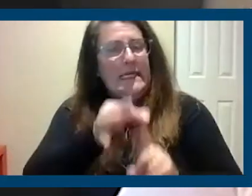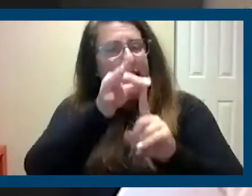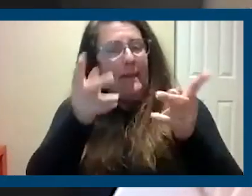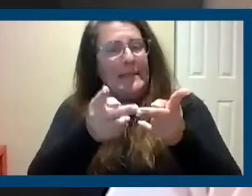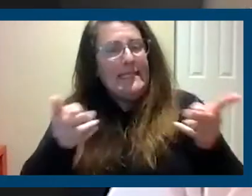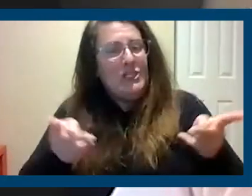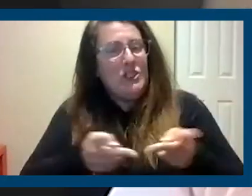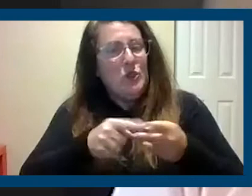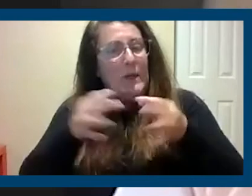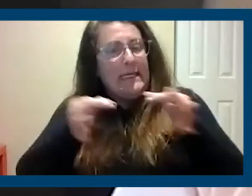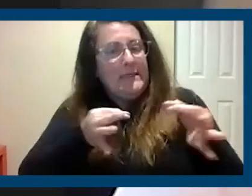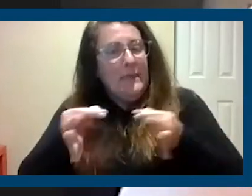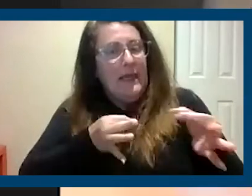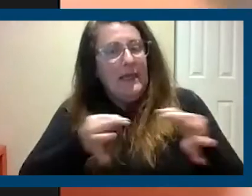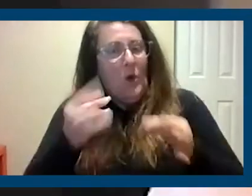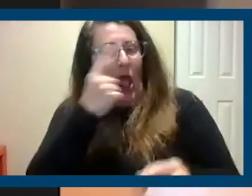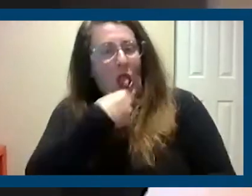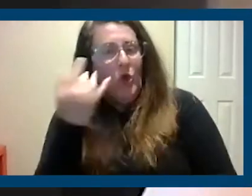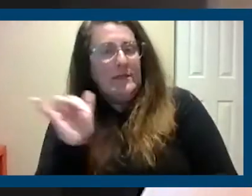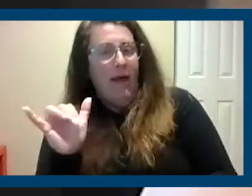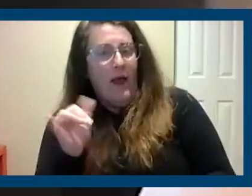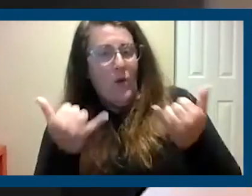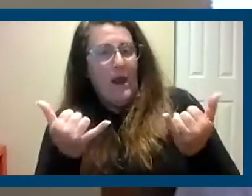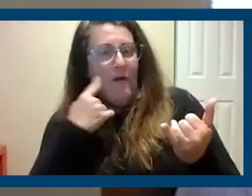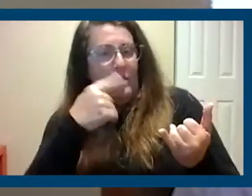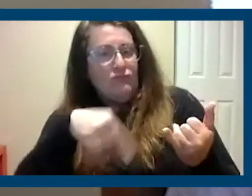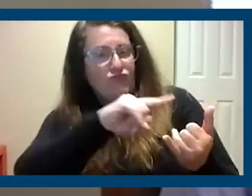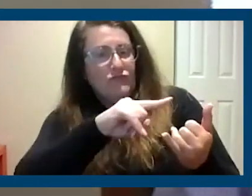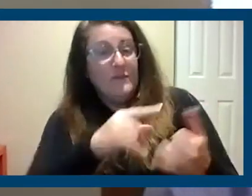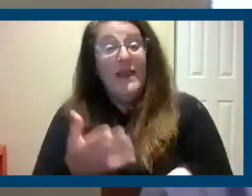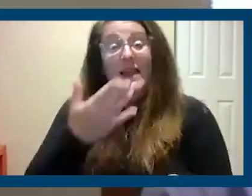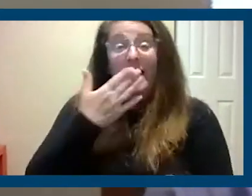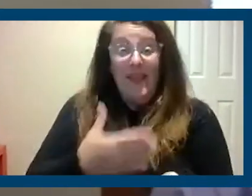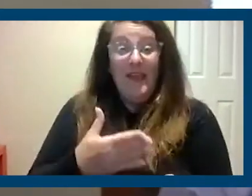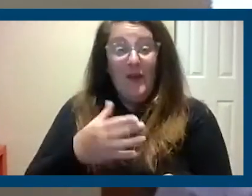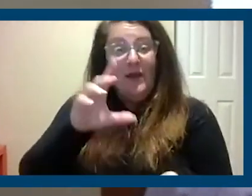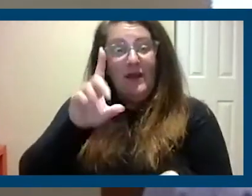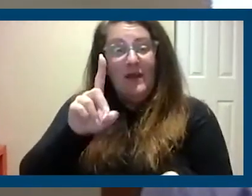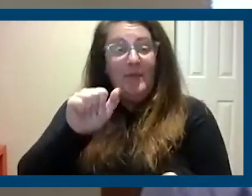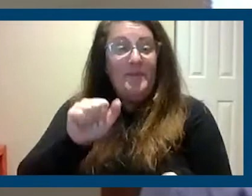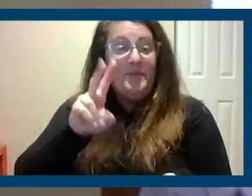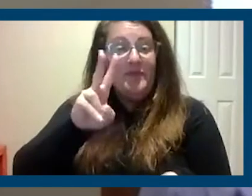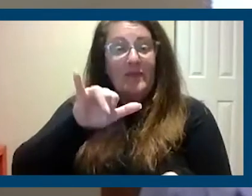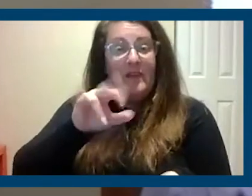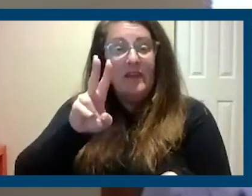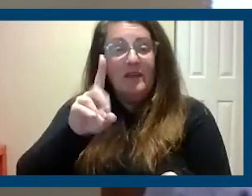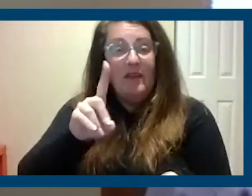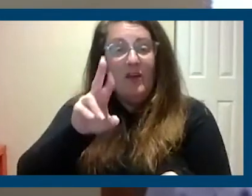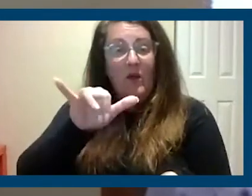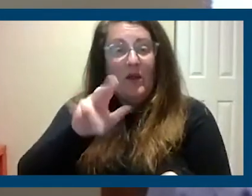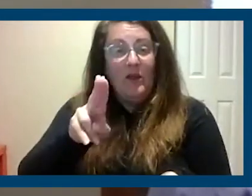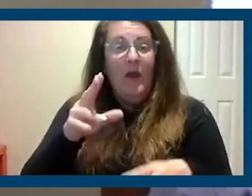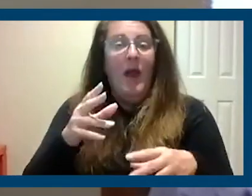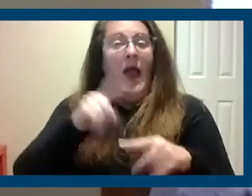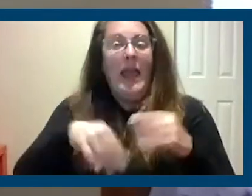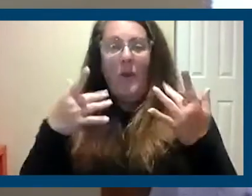to explain, like, what that looks like. Thank you, Susie. And, you know, I can't wait till Kevin DeLeon comes into the council